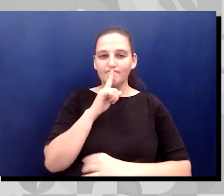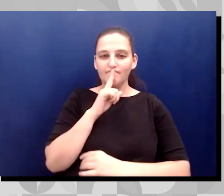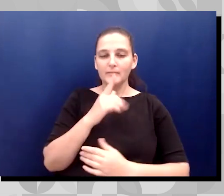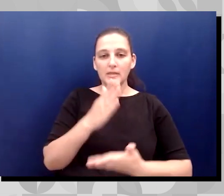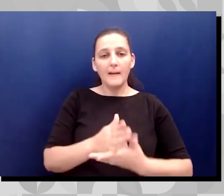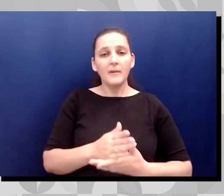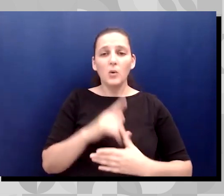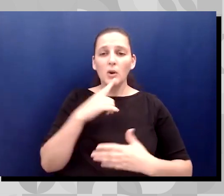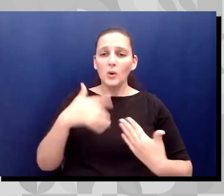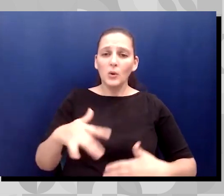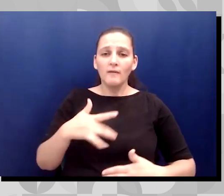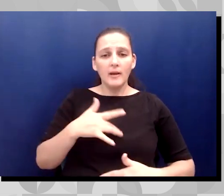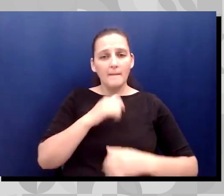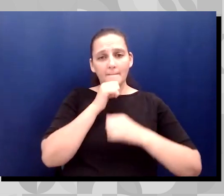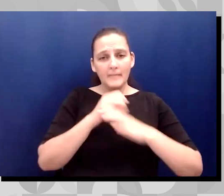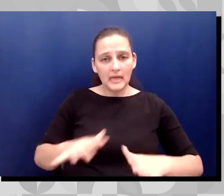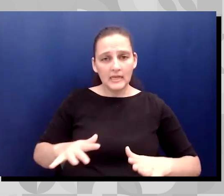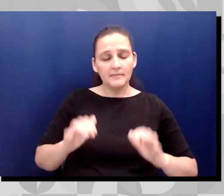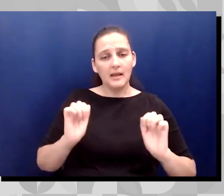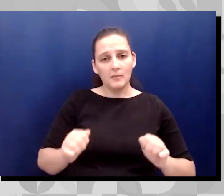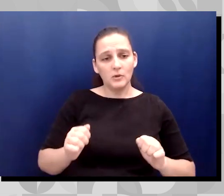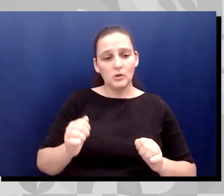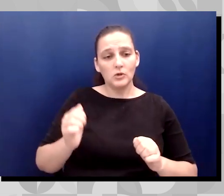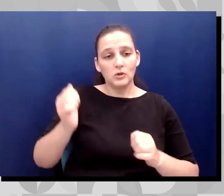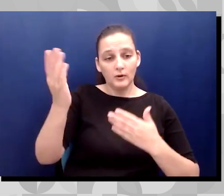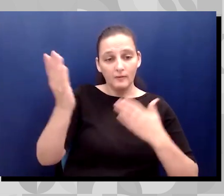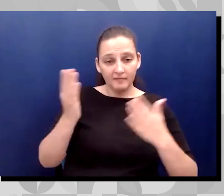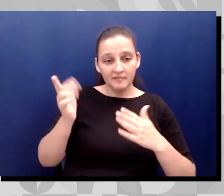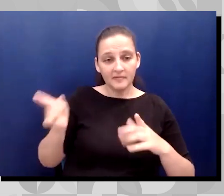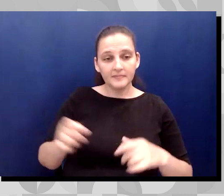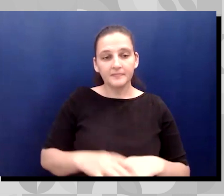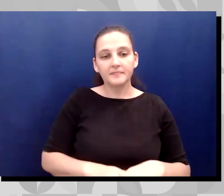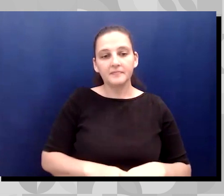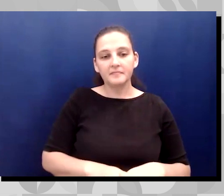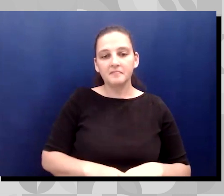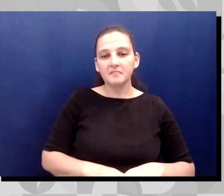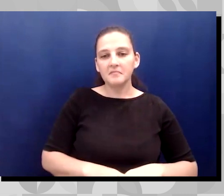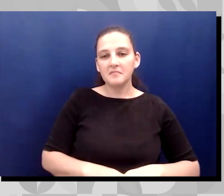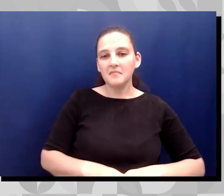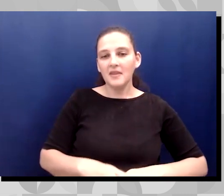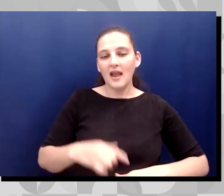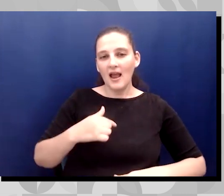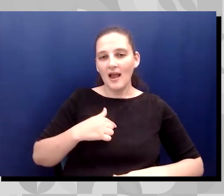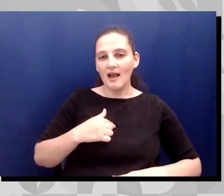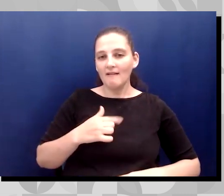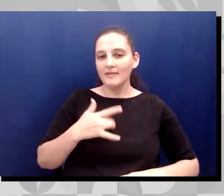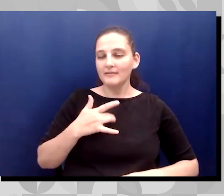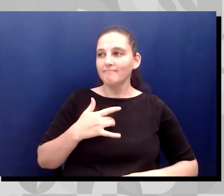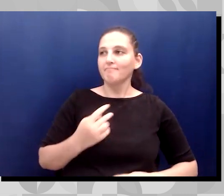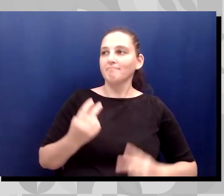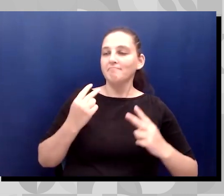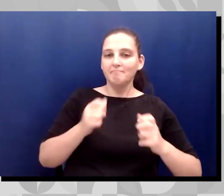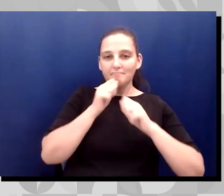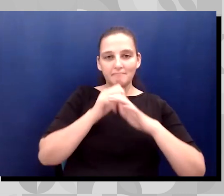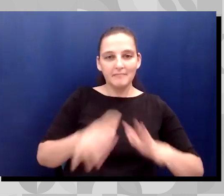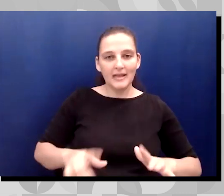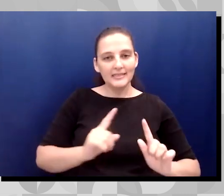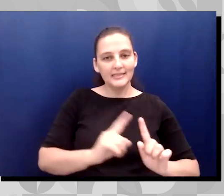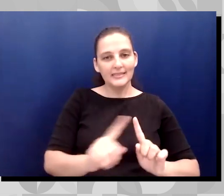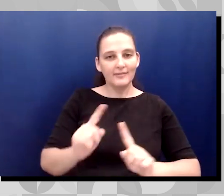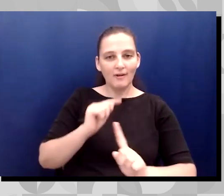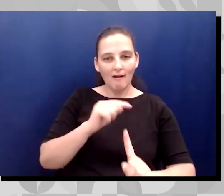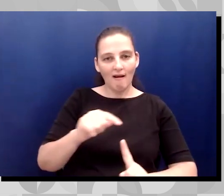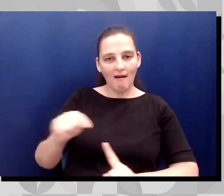think, you know, I've been blessed with other things that have allowed me to do those things. So